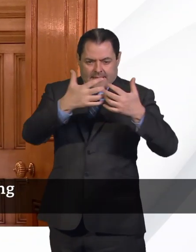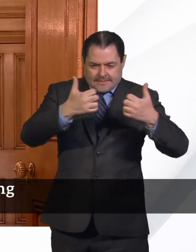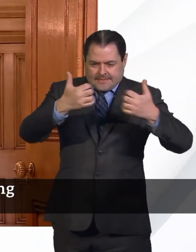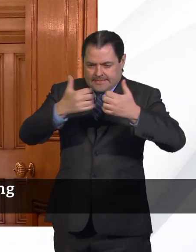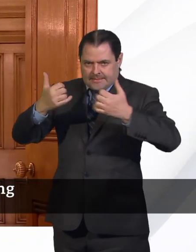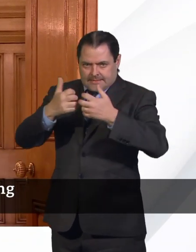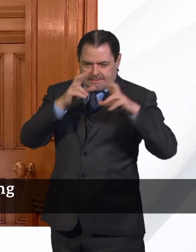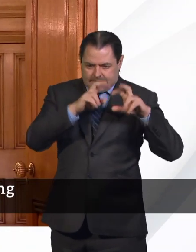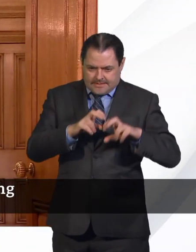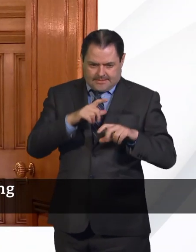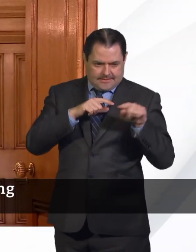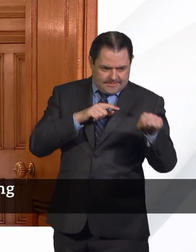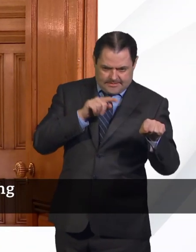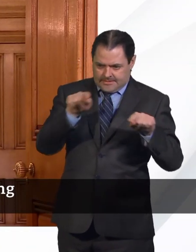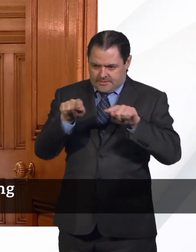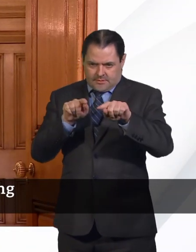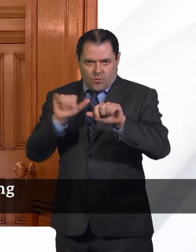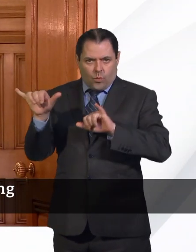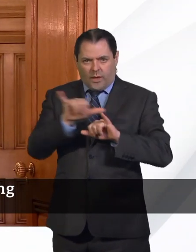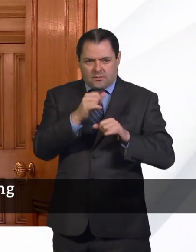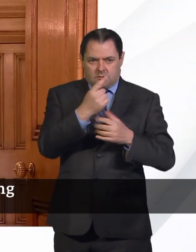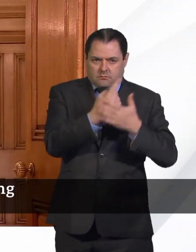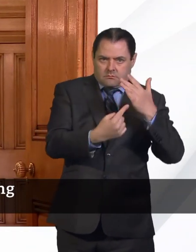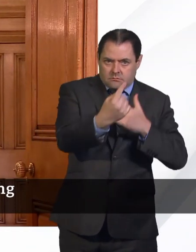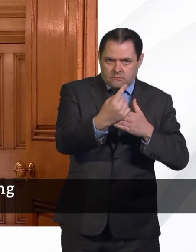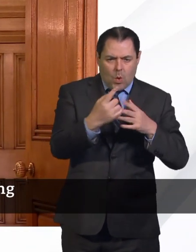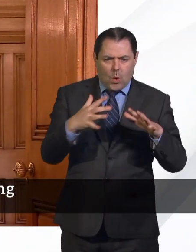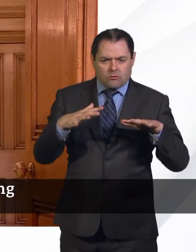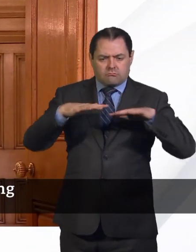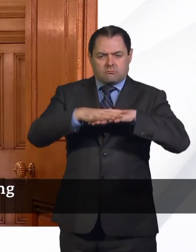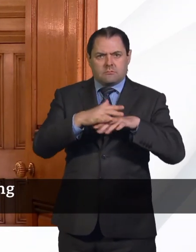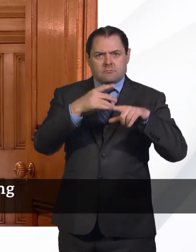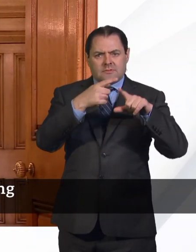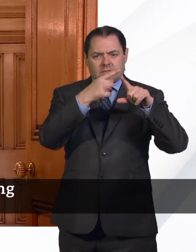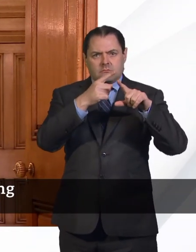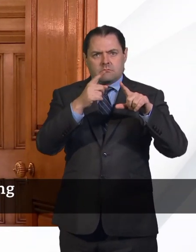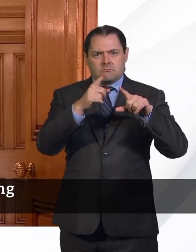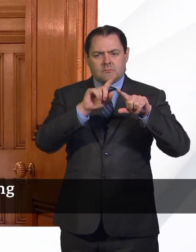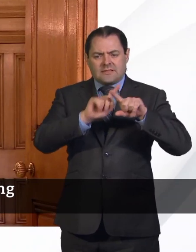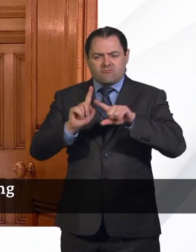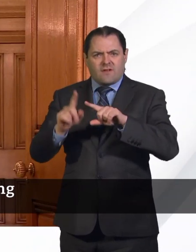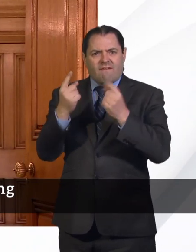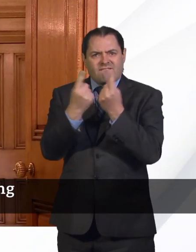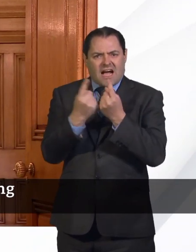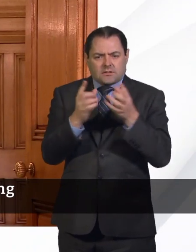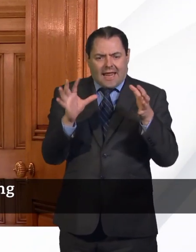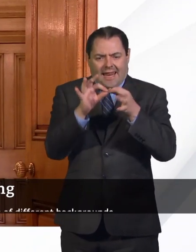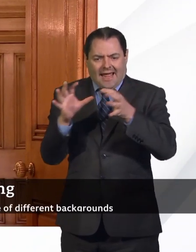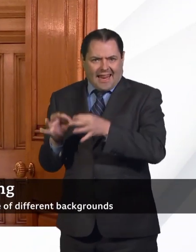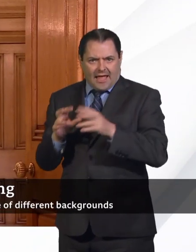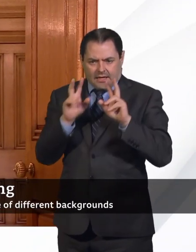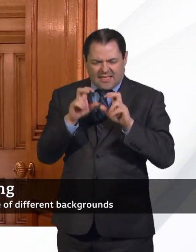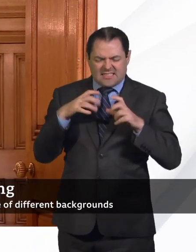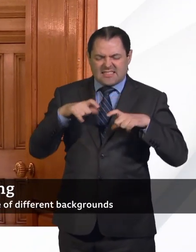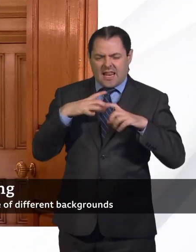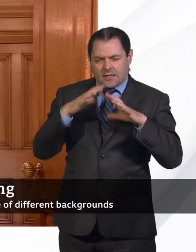understand the causes behind the data that are clearly shown today and take the lessons from there.